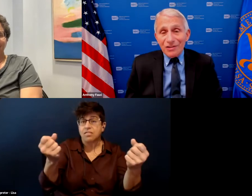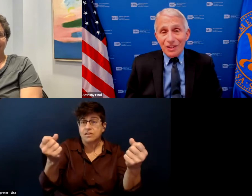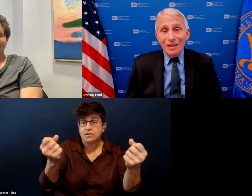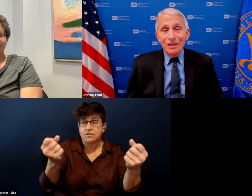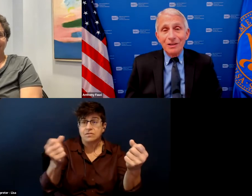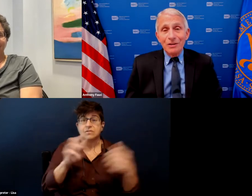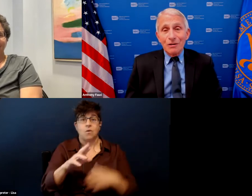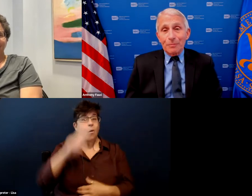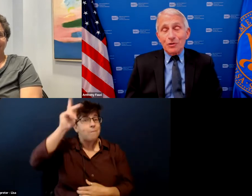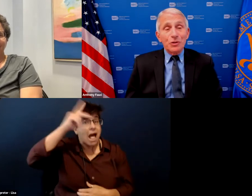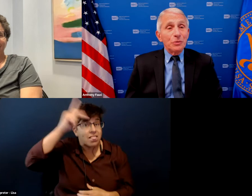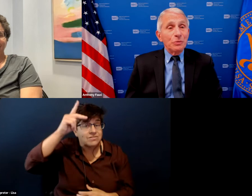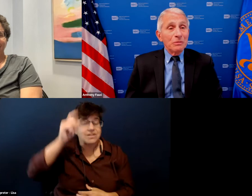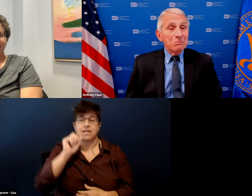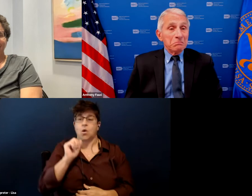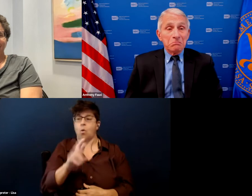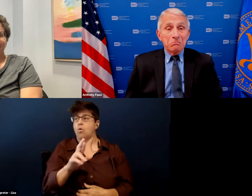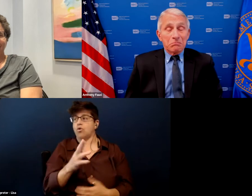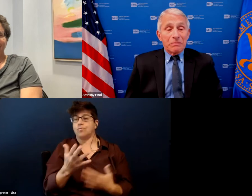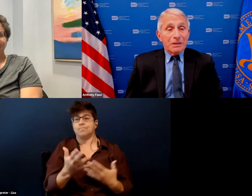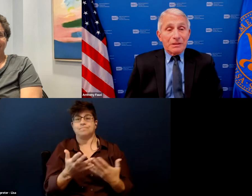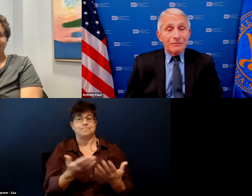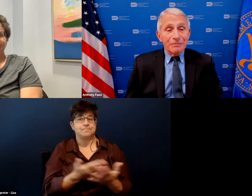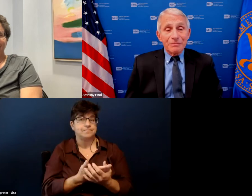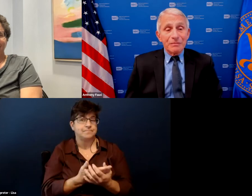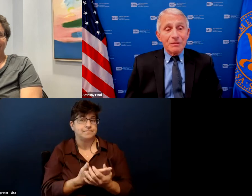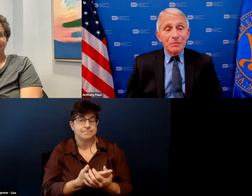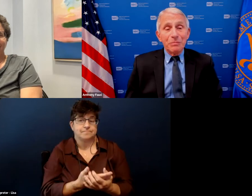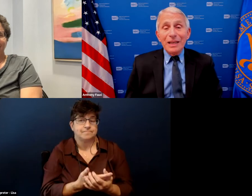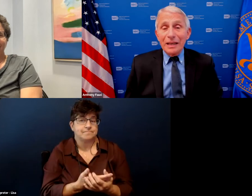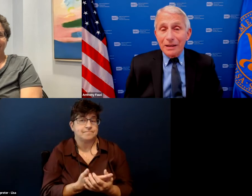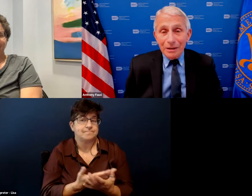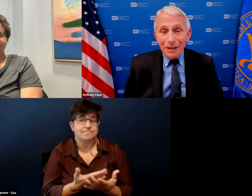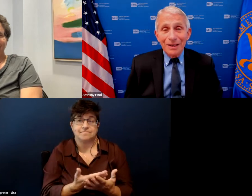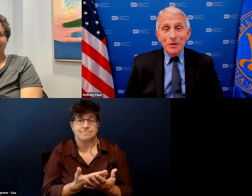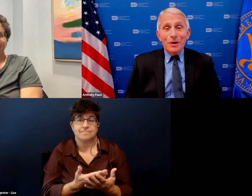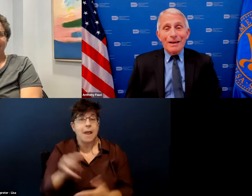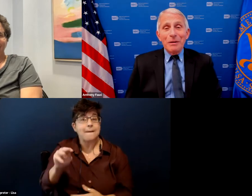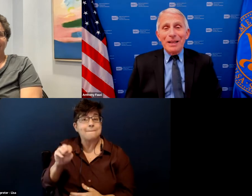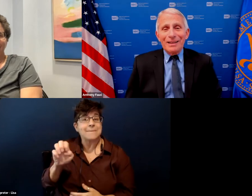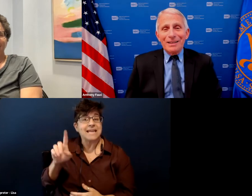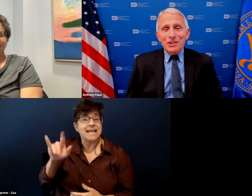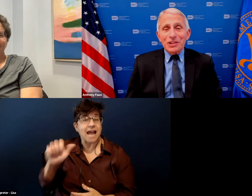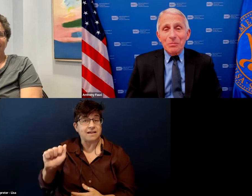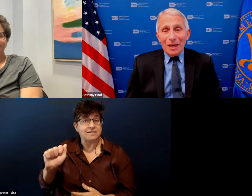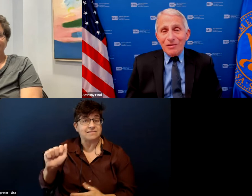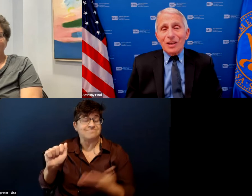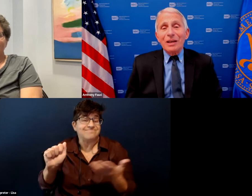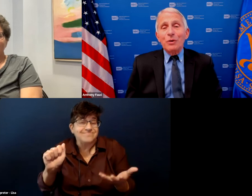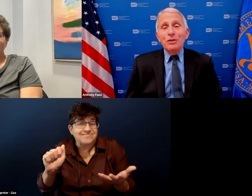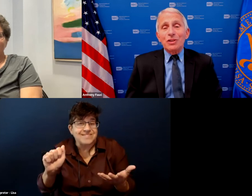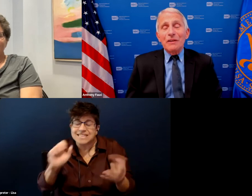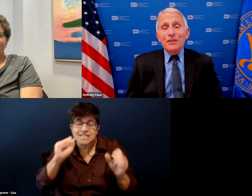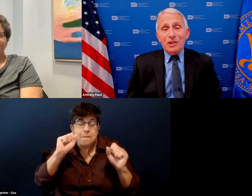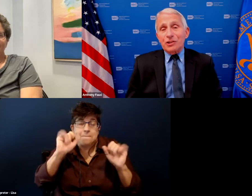policy or pursue uh media well i mean it's just amazing